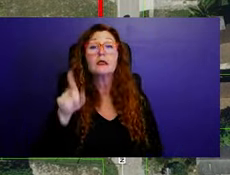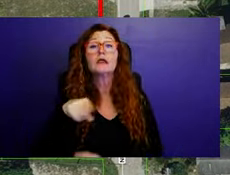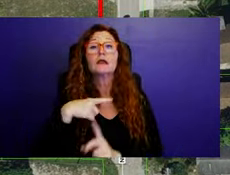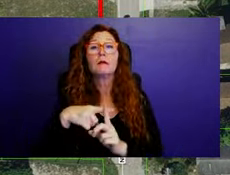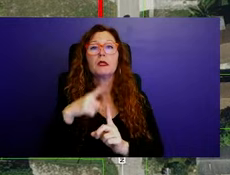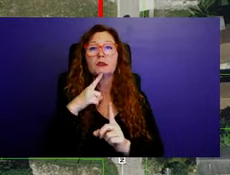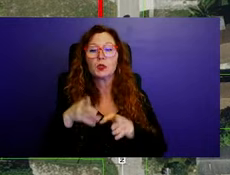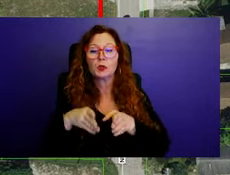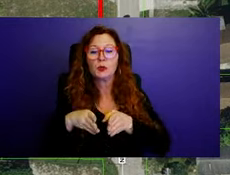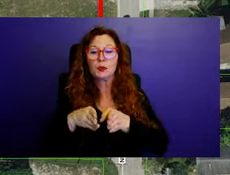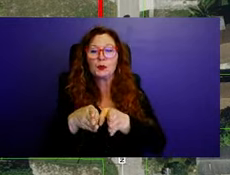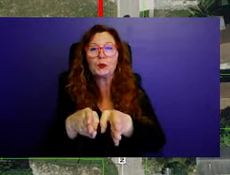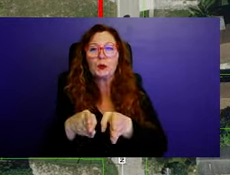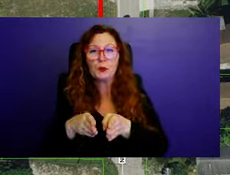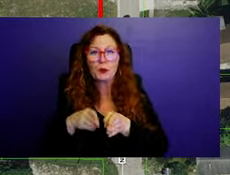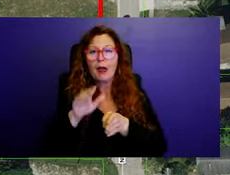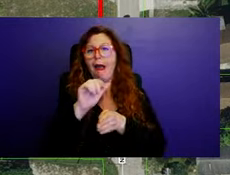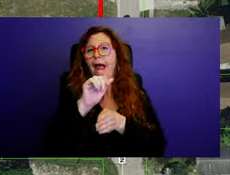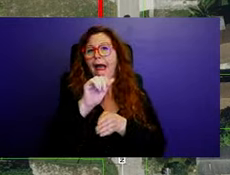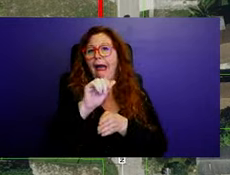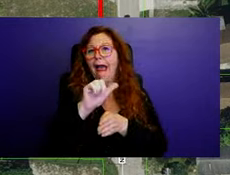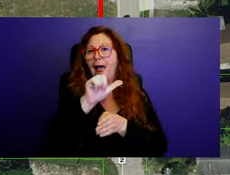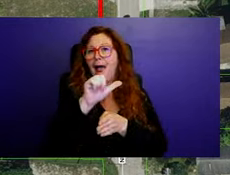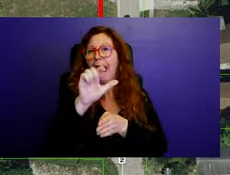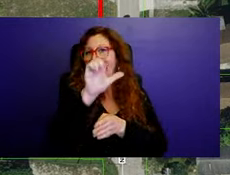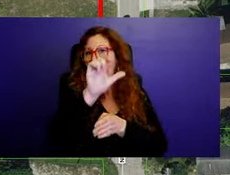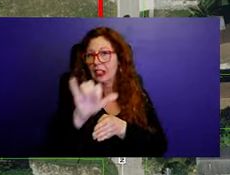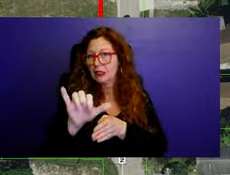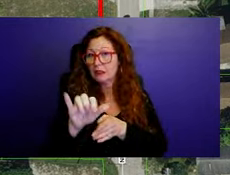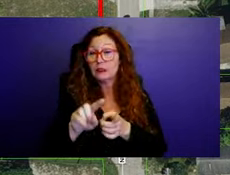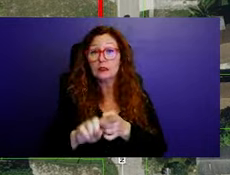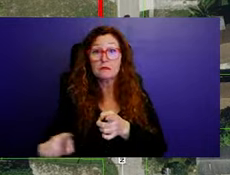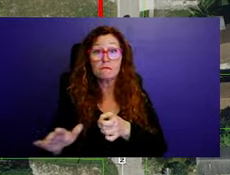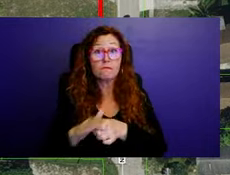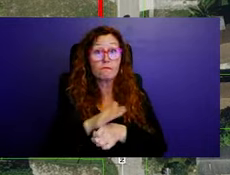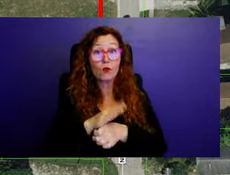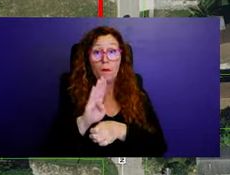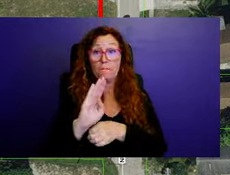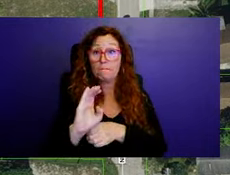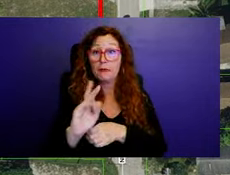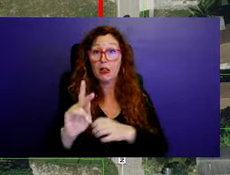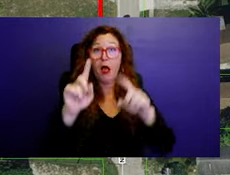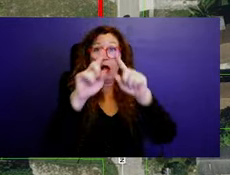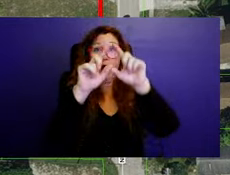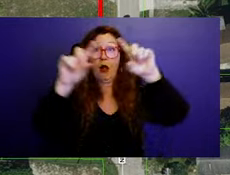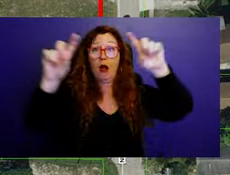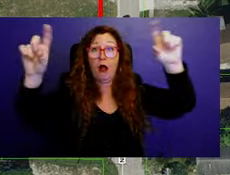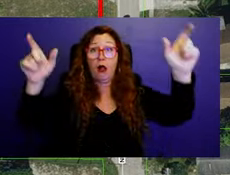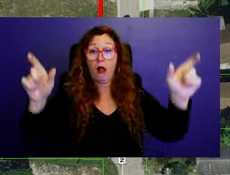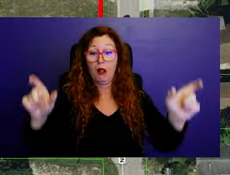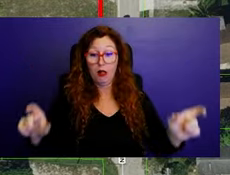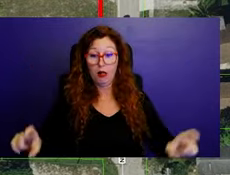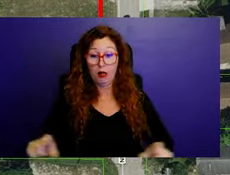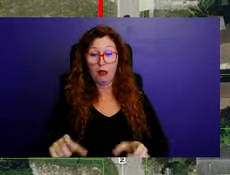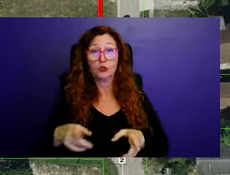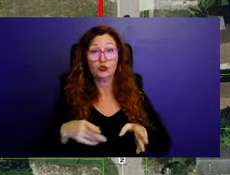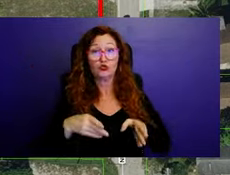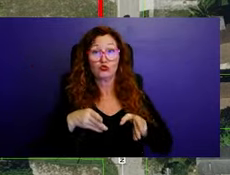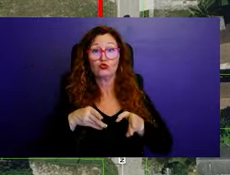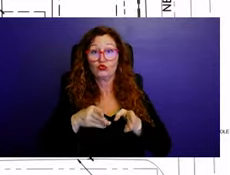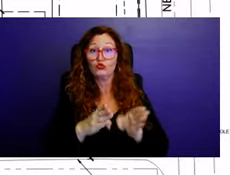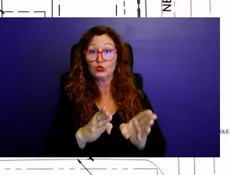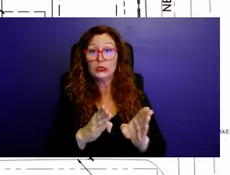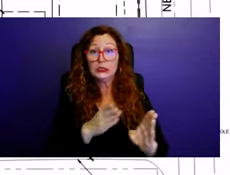The site consists of nearly the entire block with the exception of two parcels along Seacrest Boulevard, which are not included as part of this request.